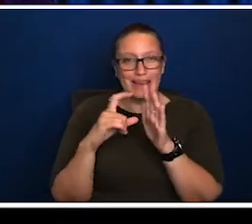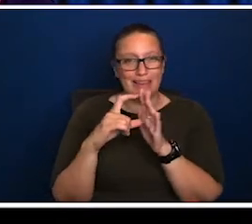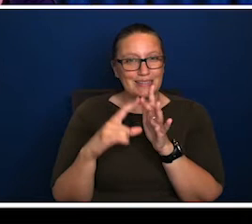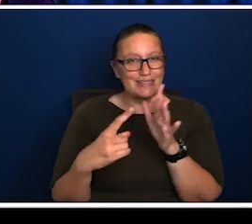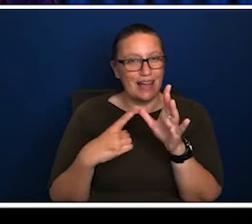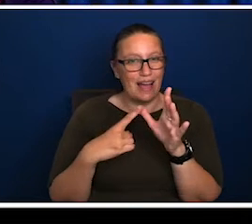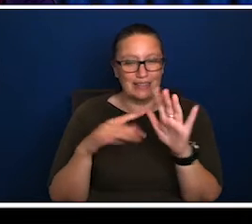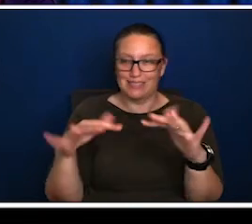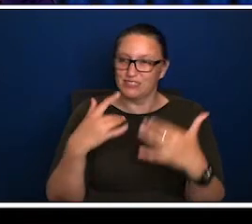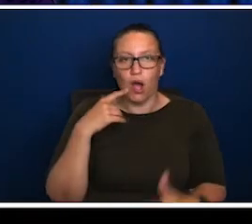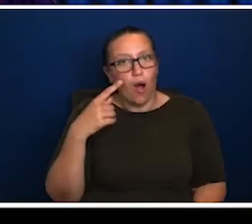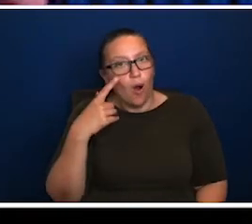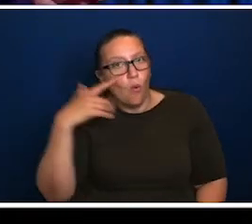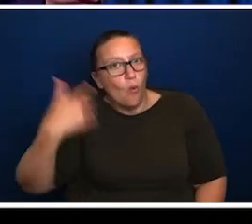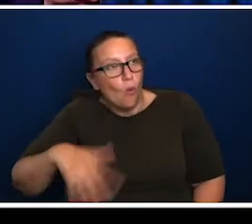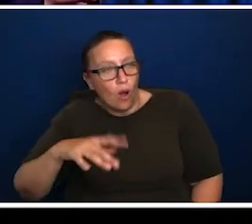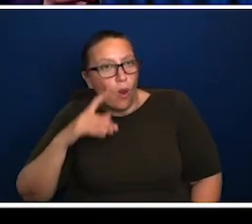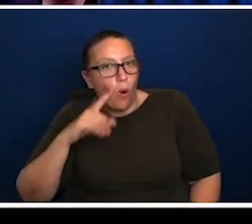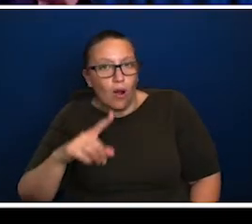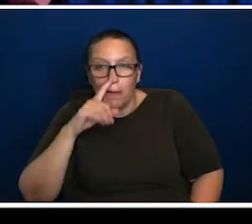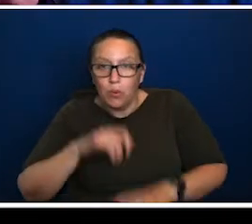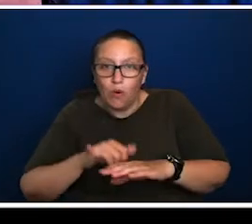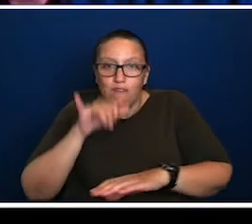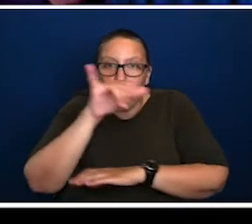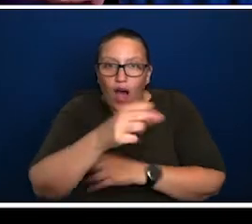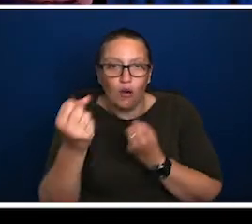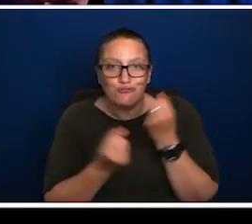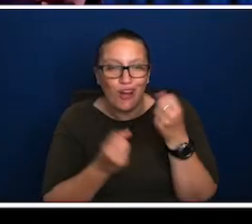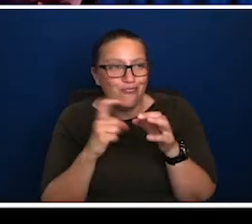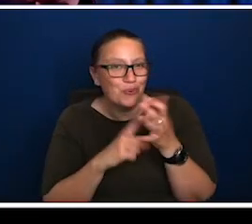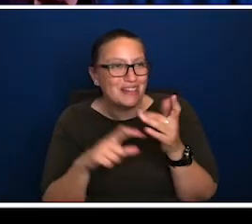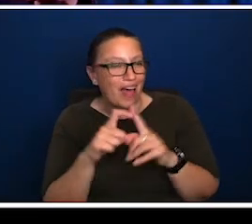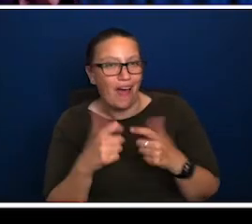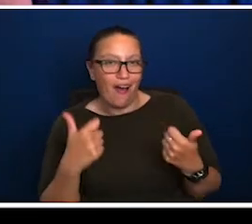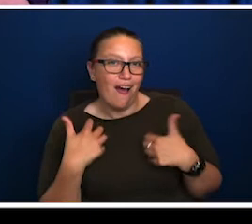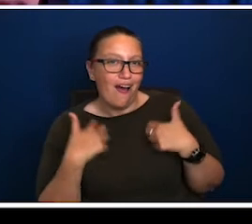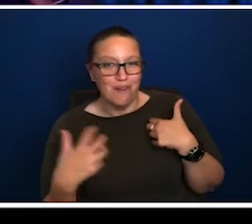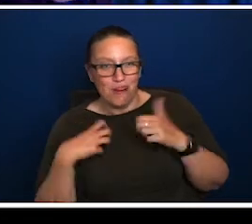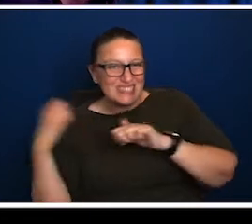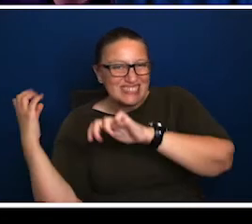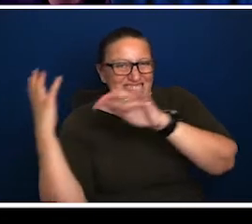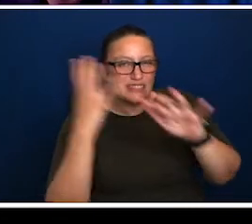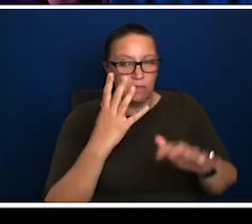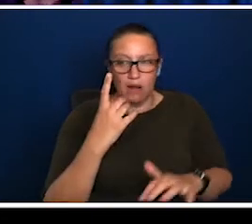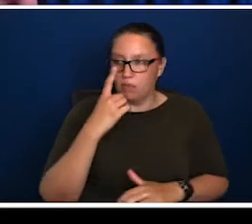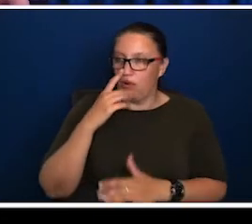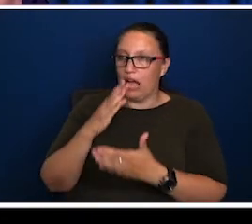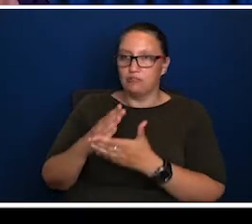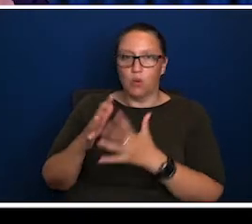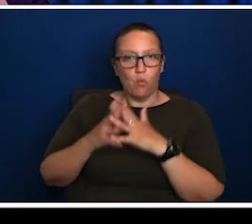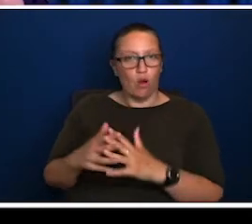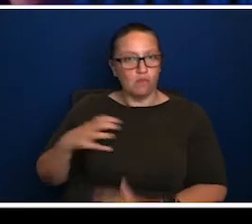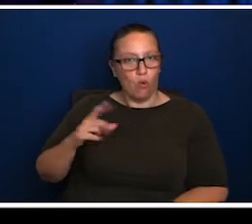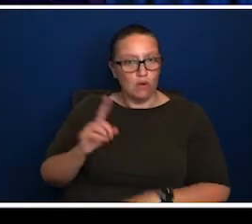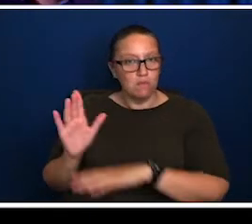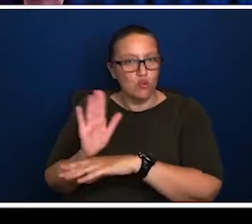better bang for your buck in terms of media retention and saying, look at all these people crossing the Queensland border to go and stay, uh, on the Gold Coast or, or go and do schoolies on